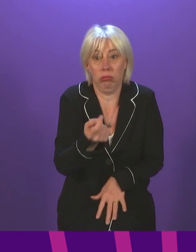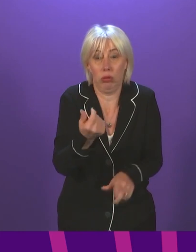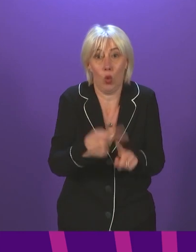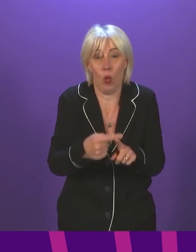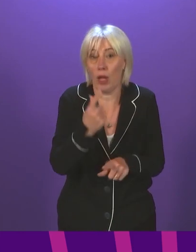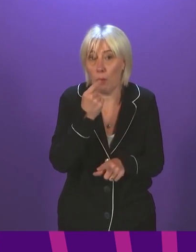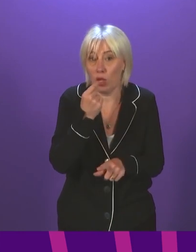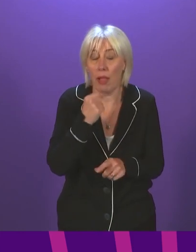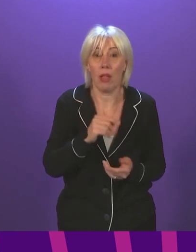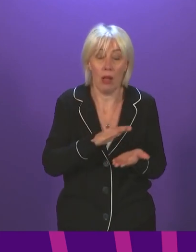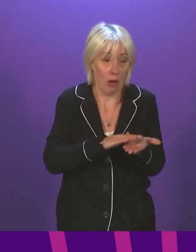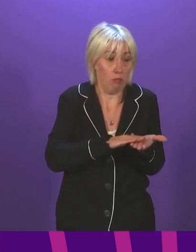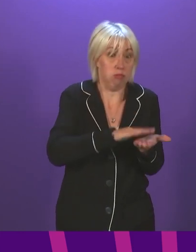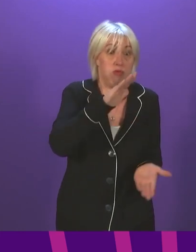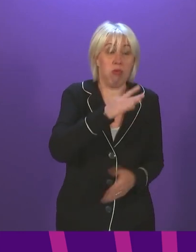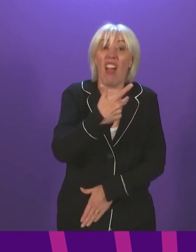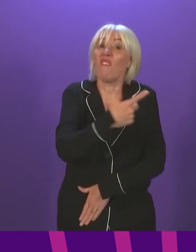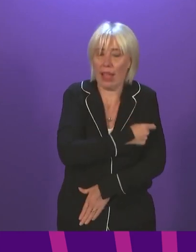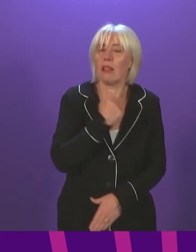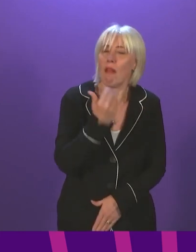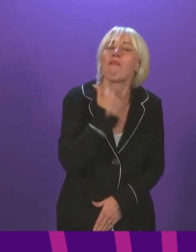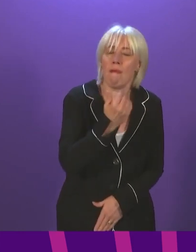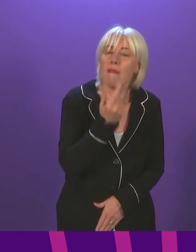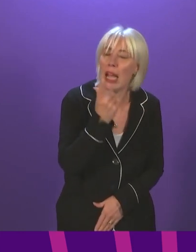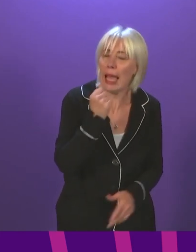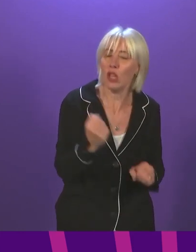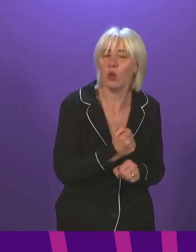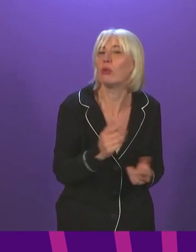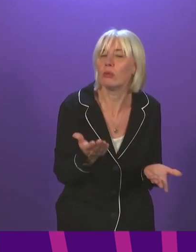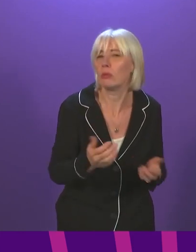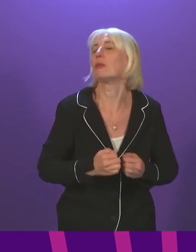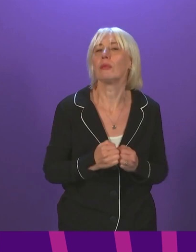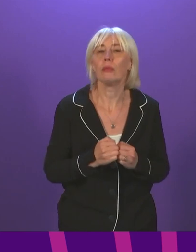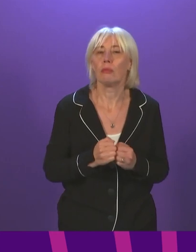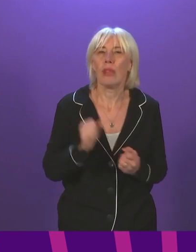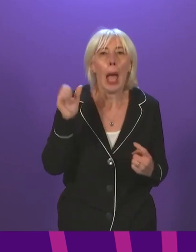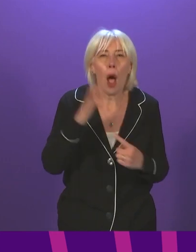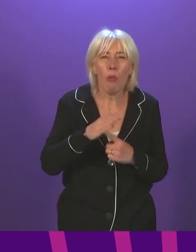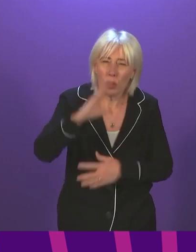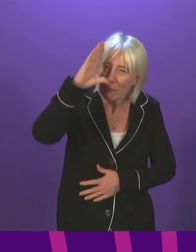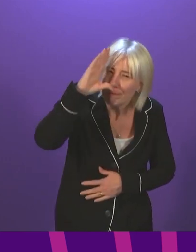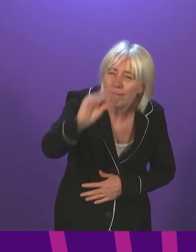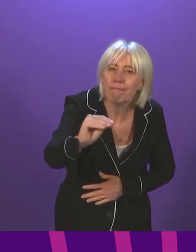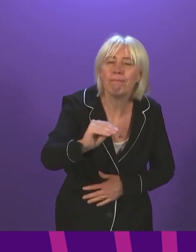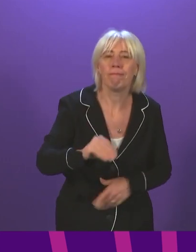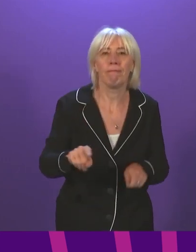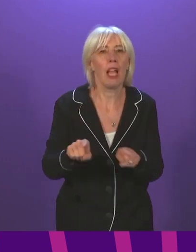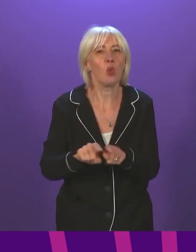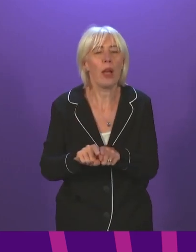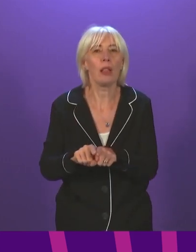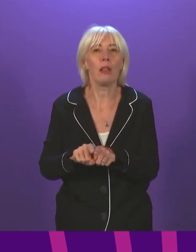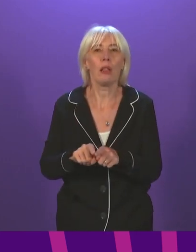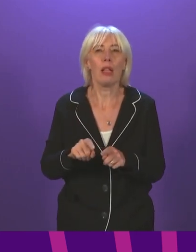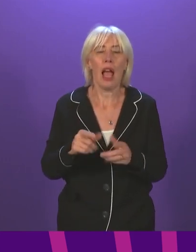Our supplies of vaccine are adequate to allow us to do this. It is of course important to stress the how important